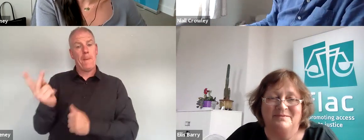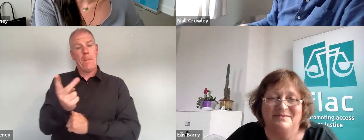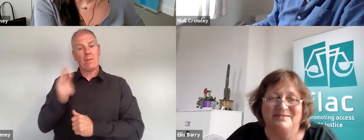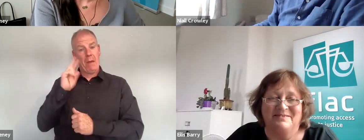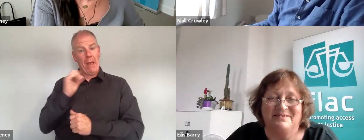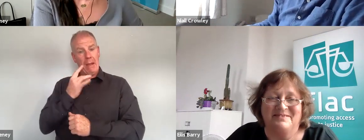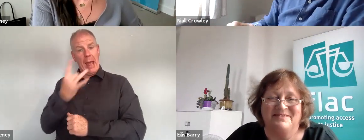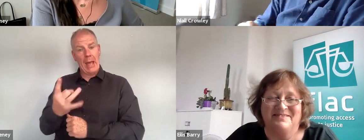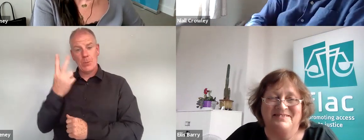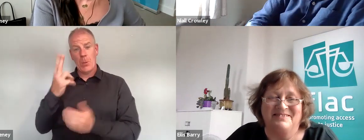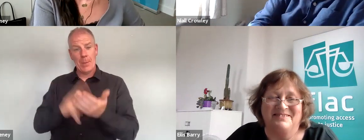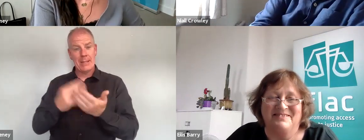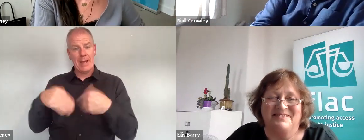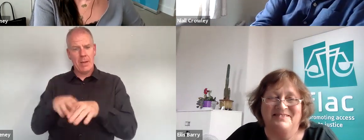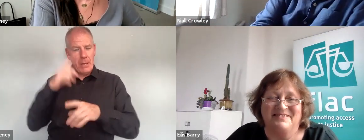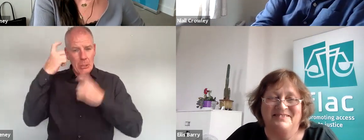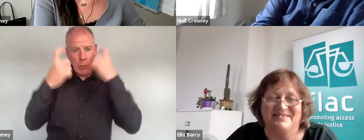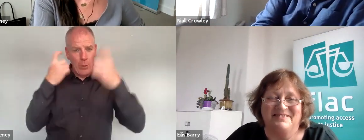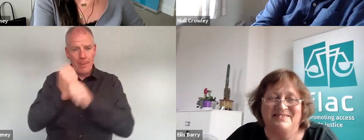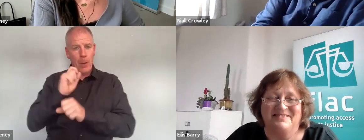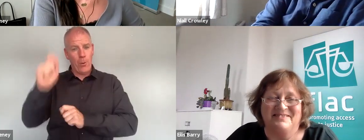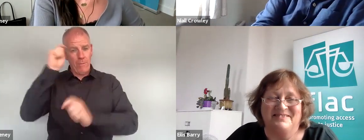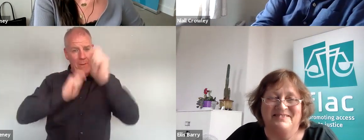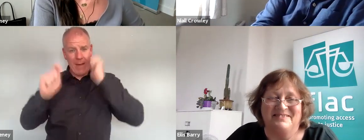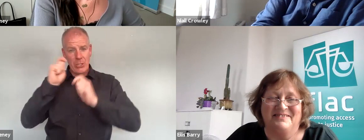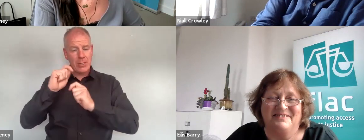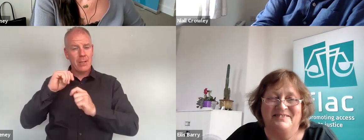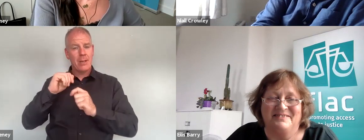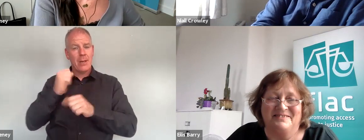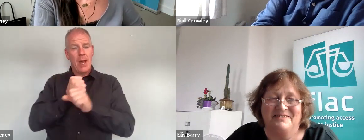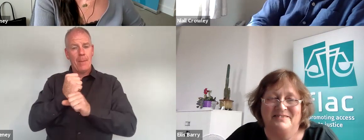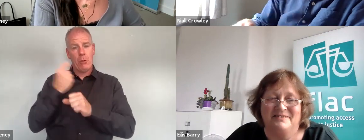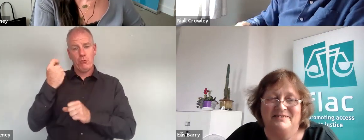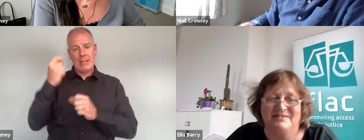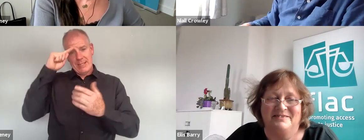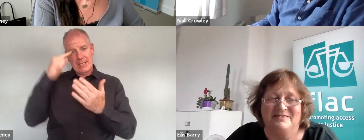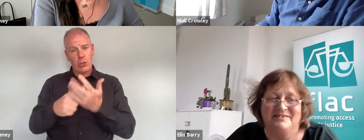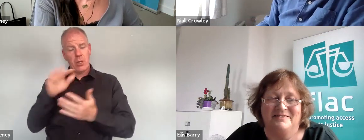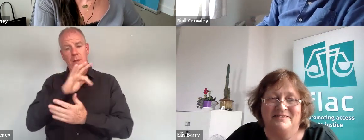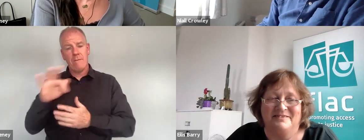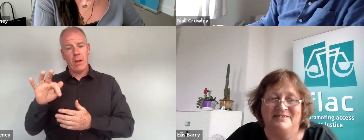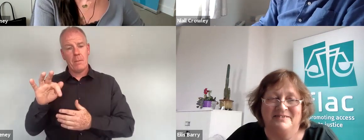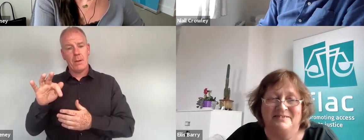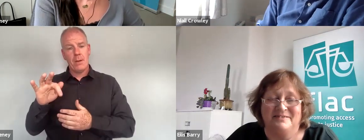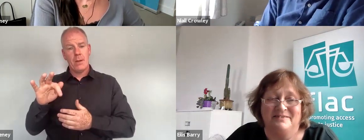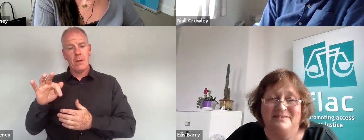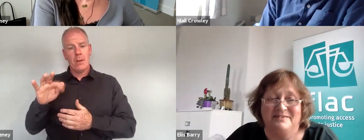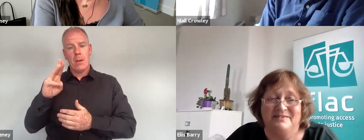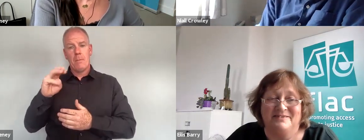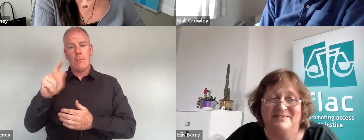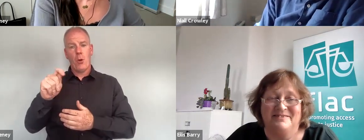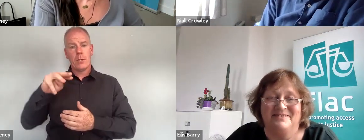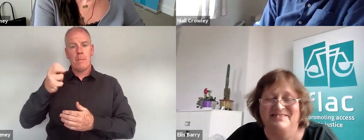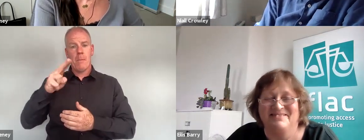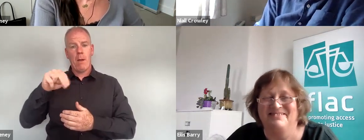one in with two minutes to go I was just curious to hear your reflections given the recent decision by the Port Marnock Golf Club